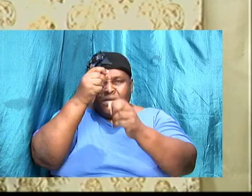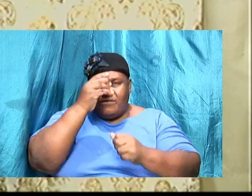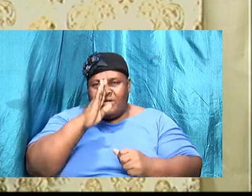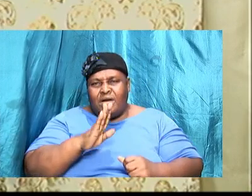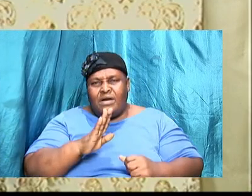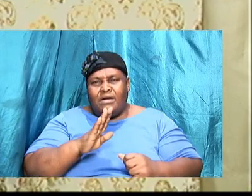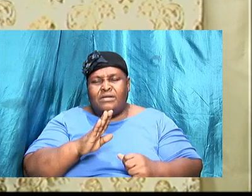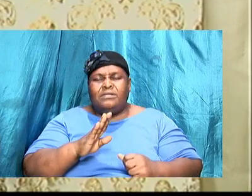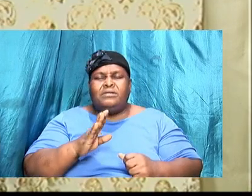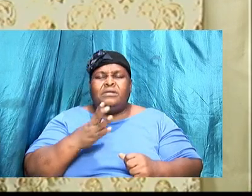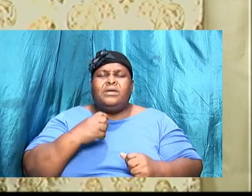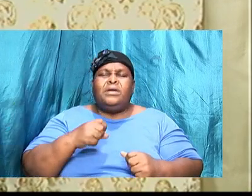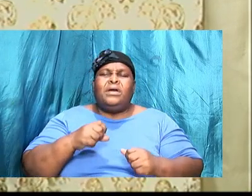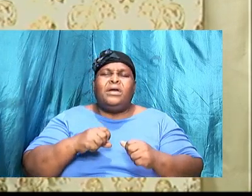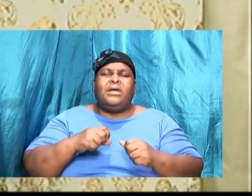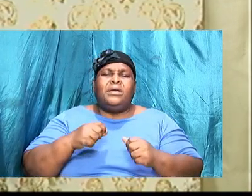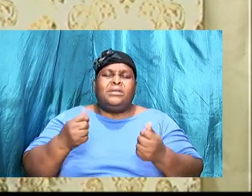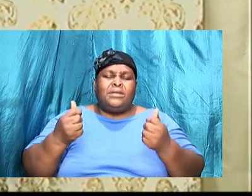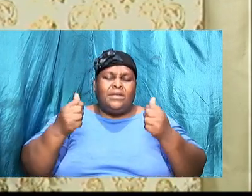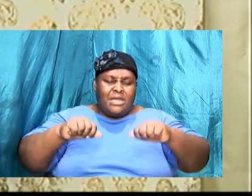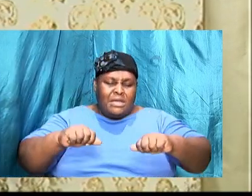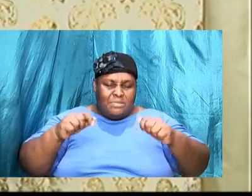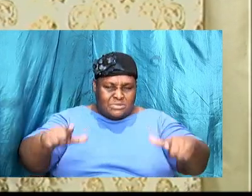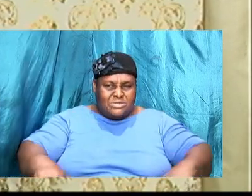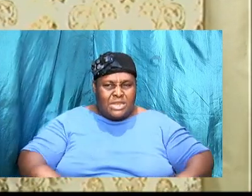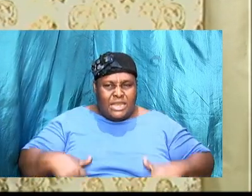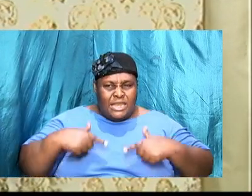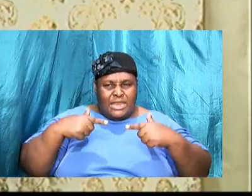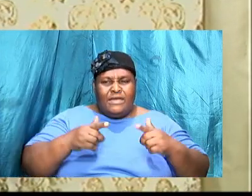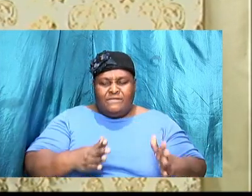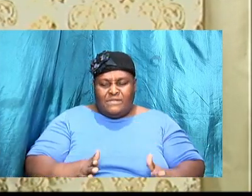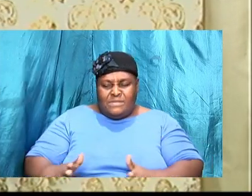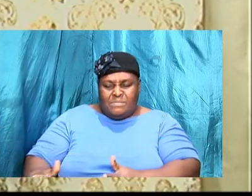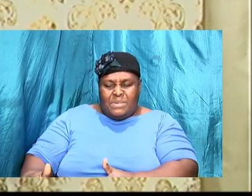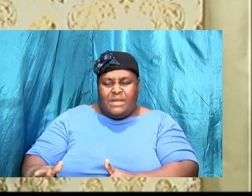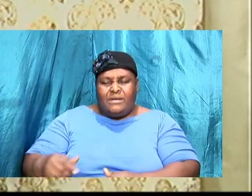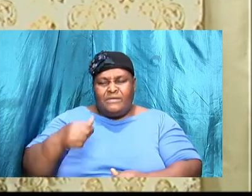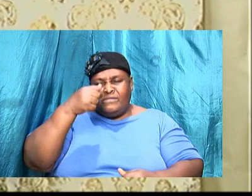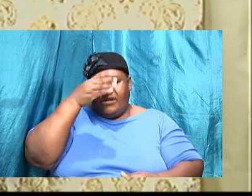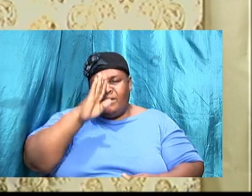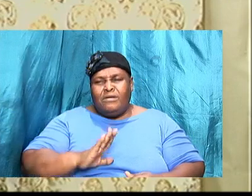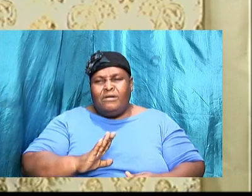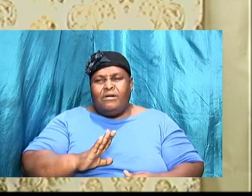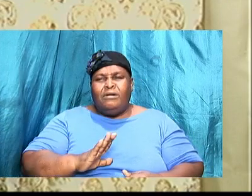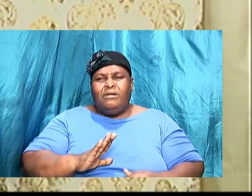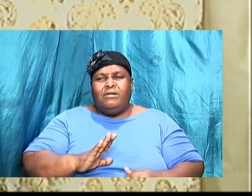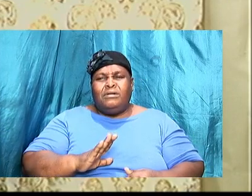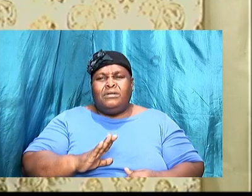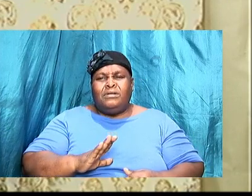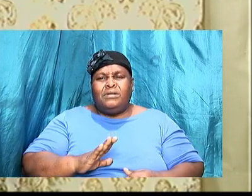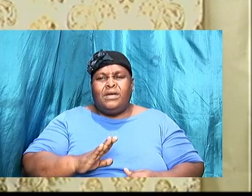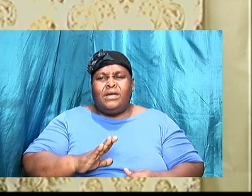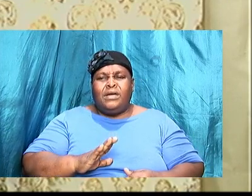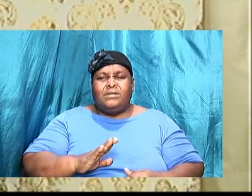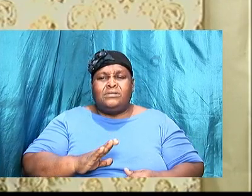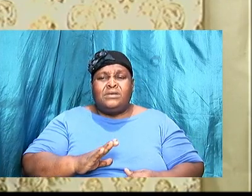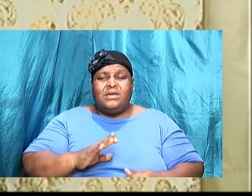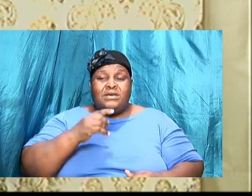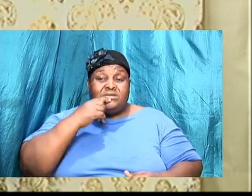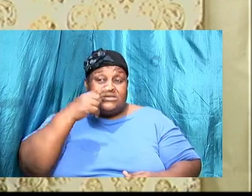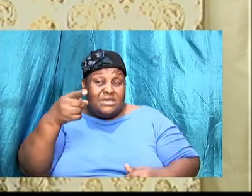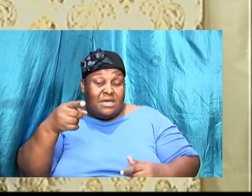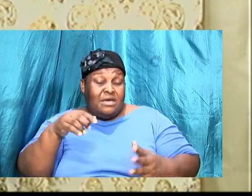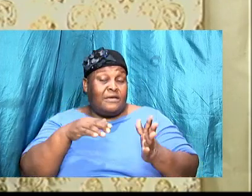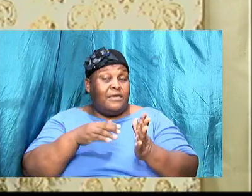within this will, within this plan that the Lord has for our life. And we did say that